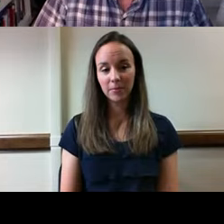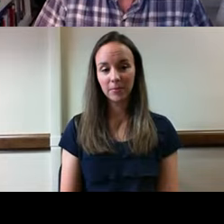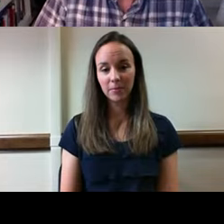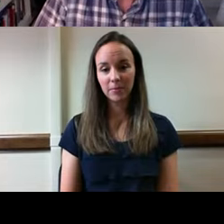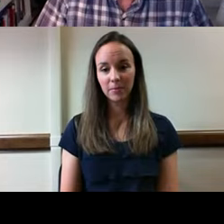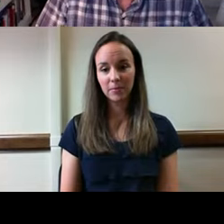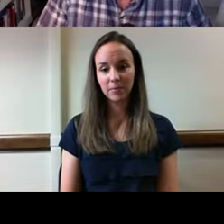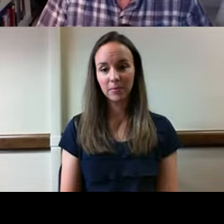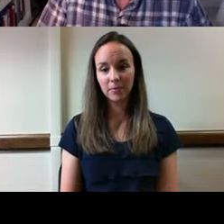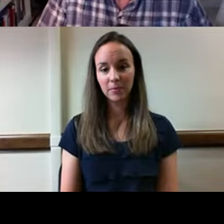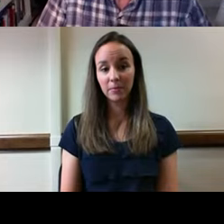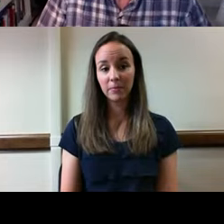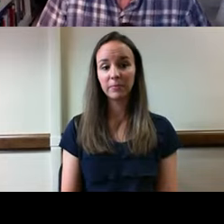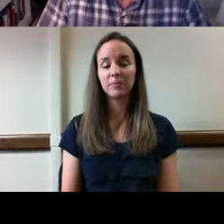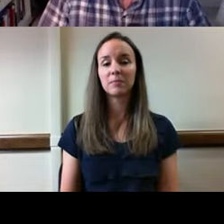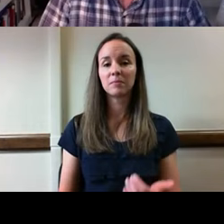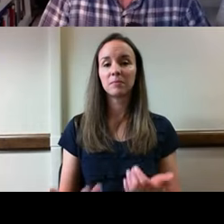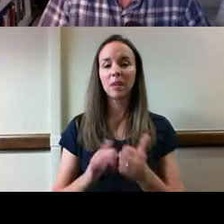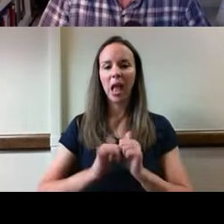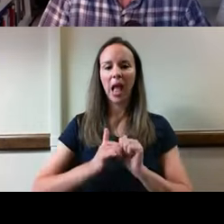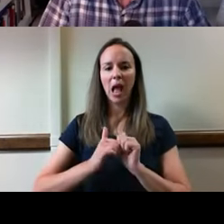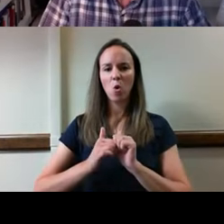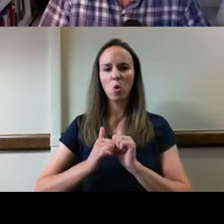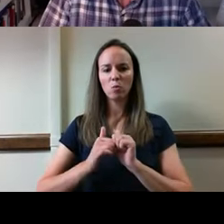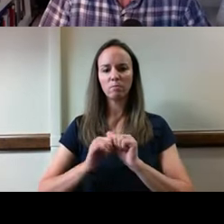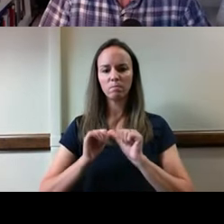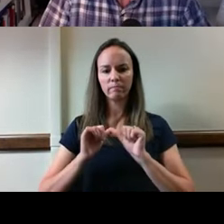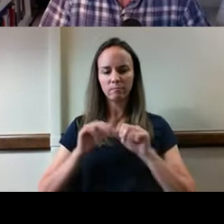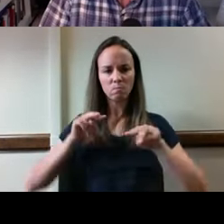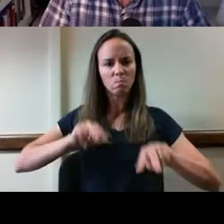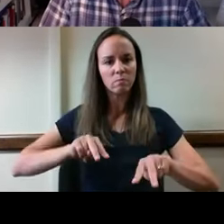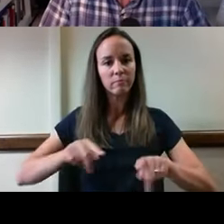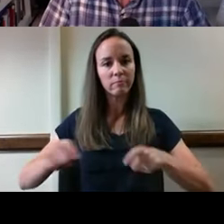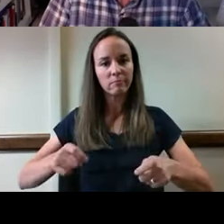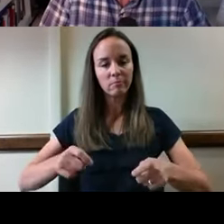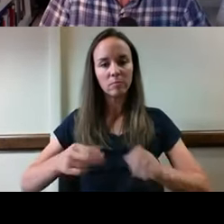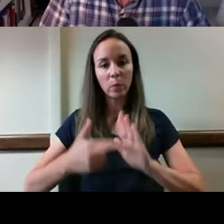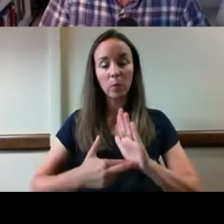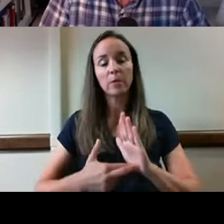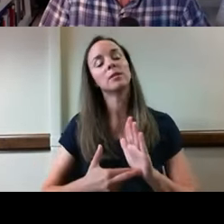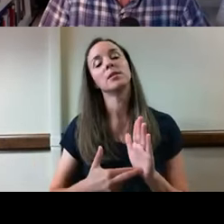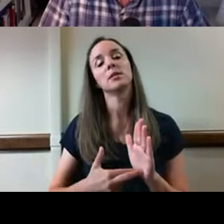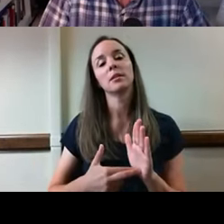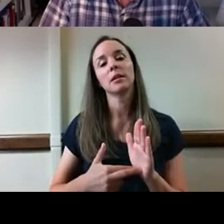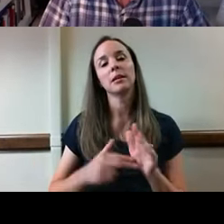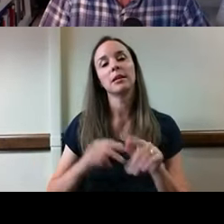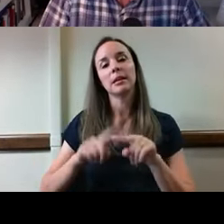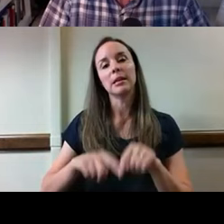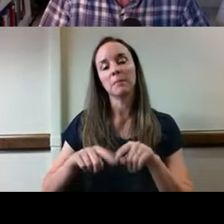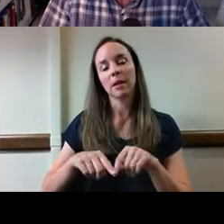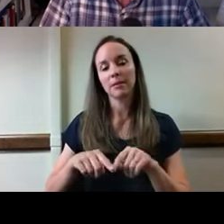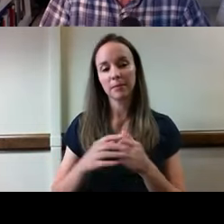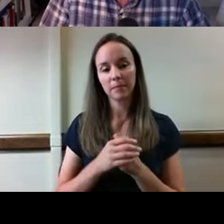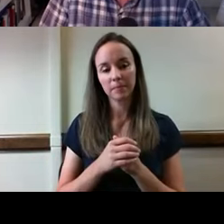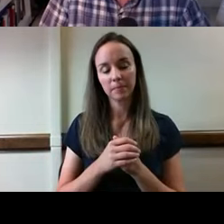There are enforcement procedures that are followed when someone is being legally challenged for their behavior as a